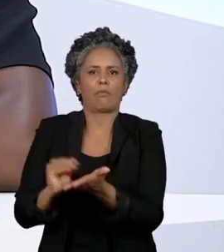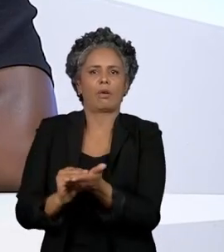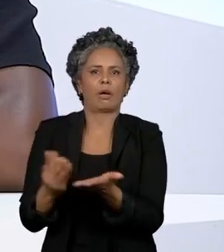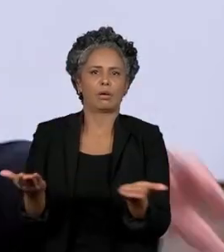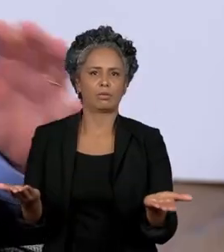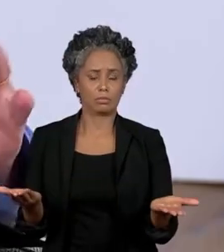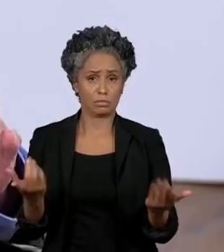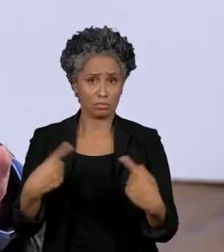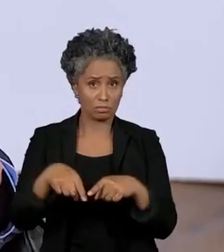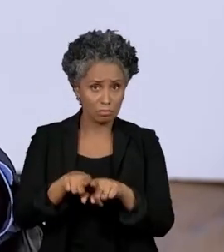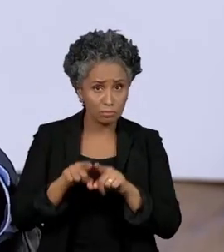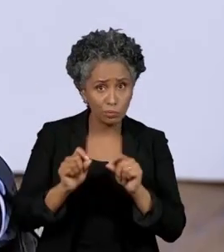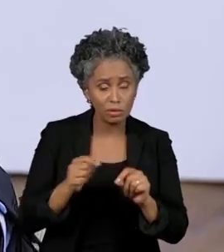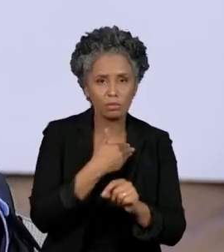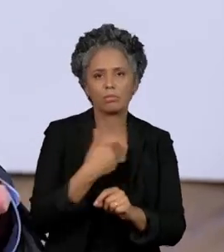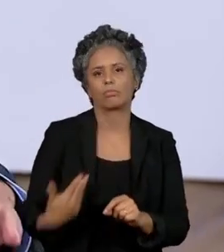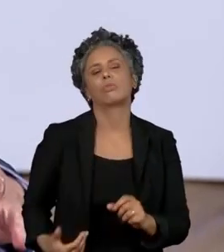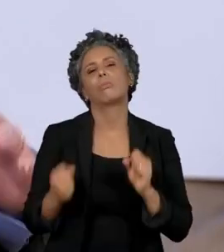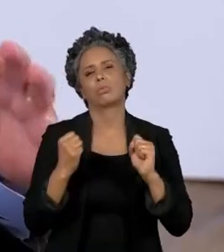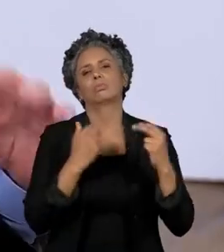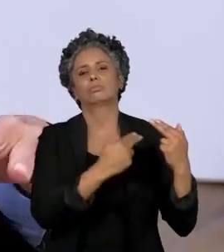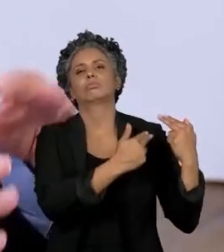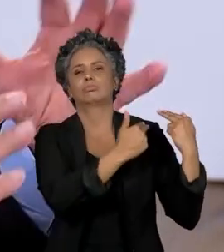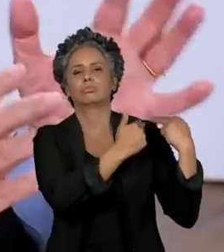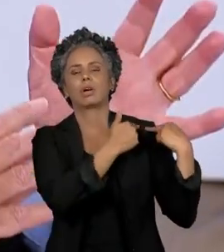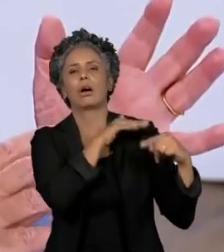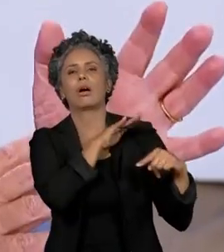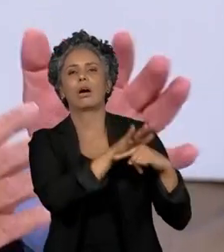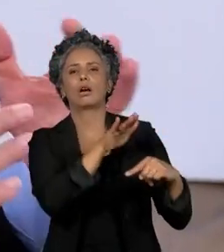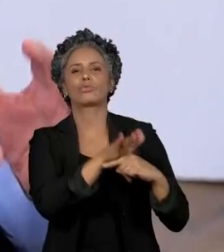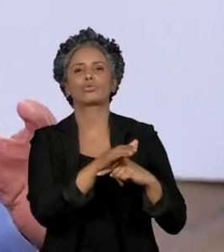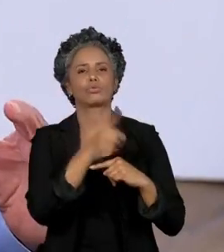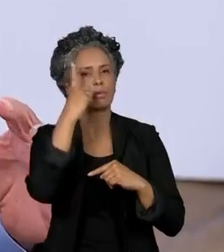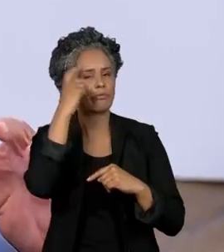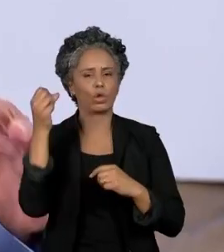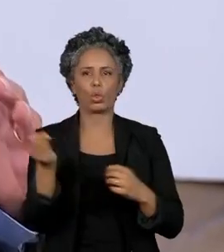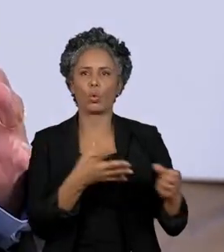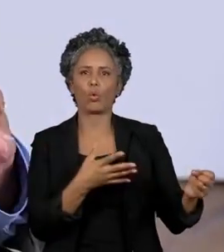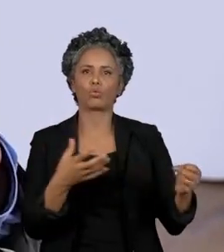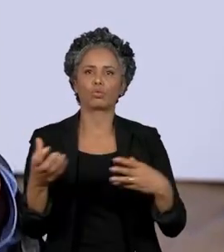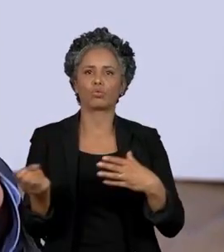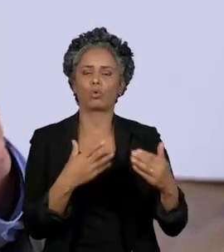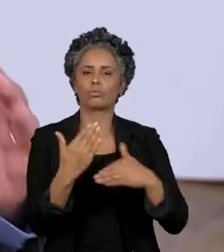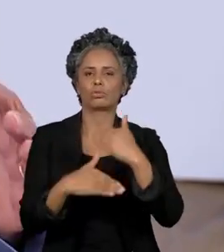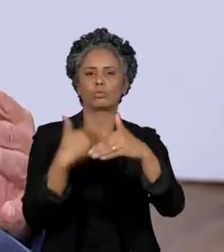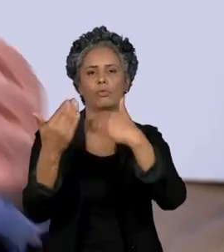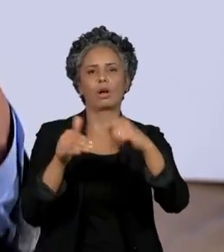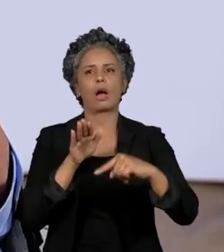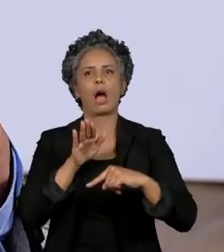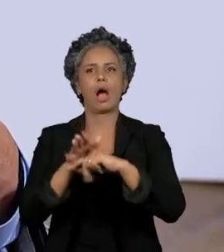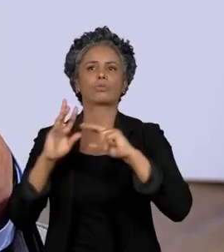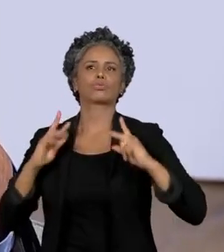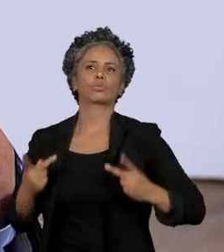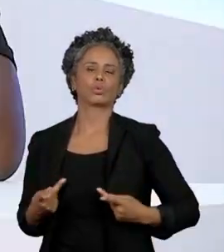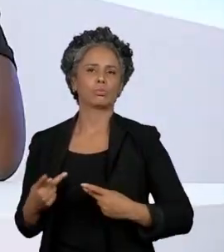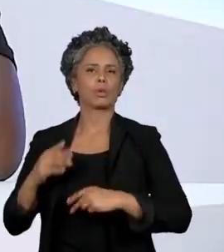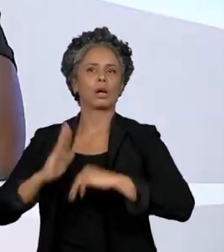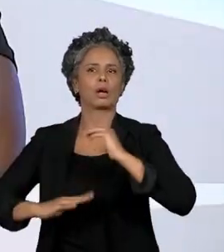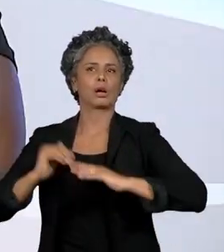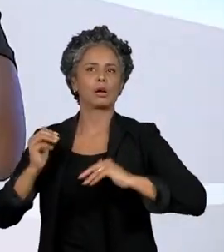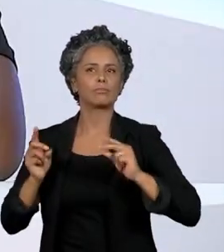So government can play a bigger role in steering innovation in ways that really address